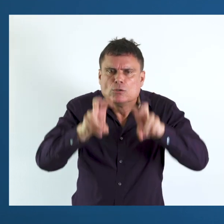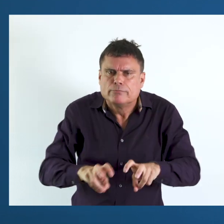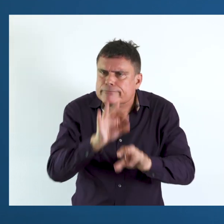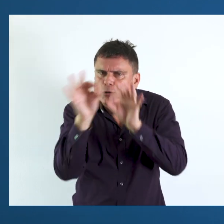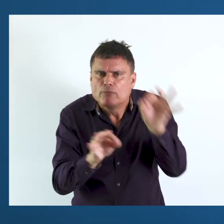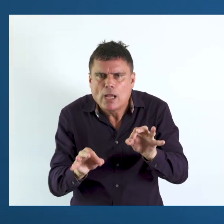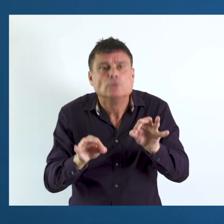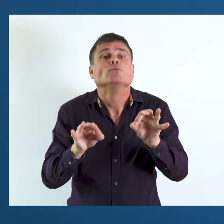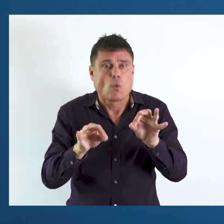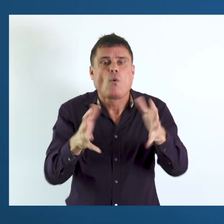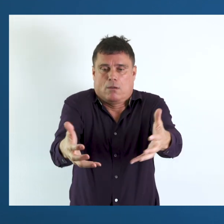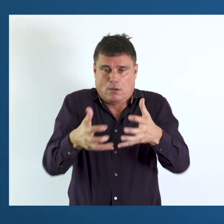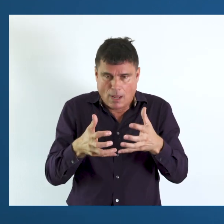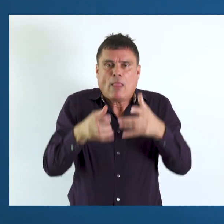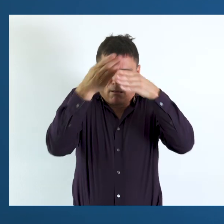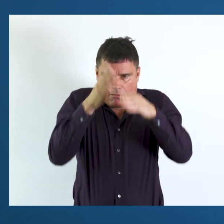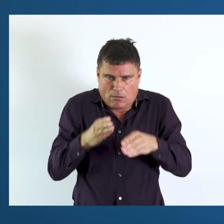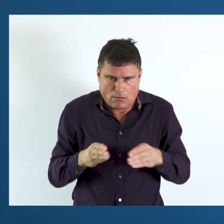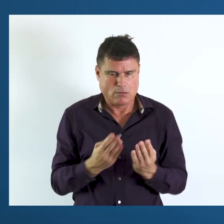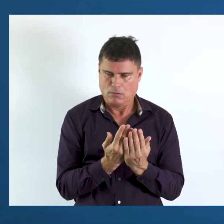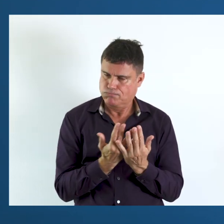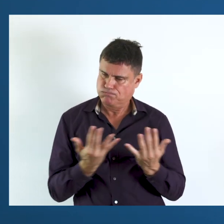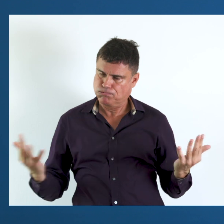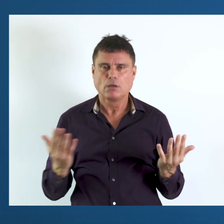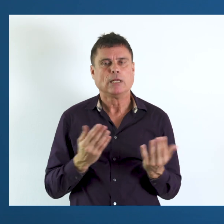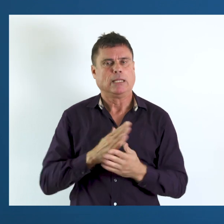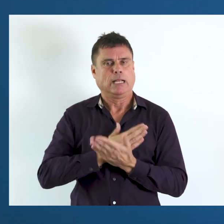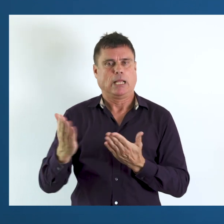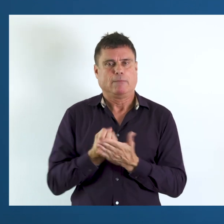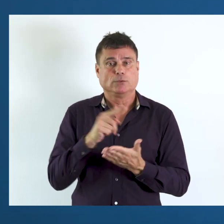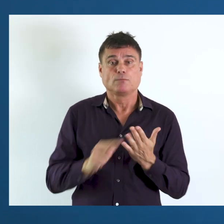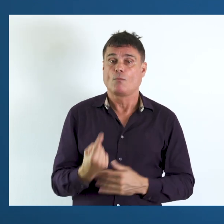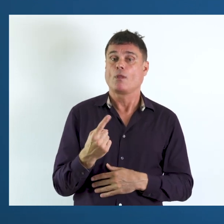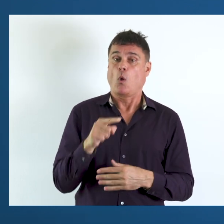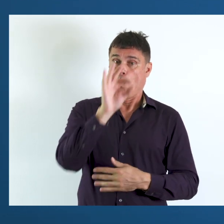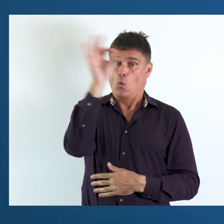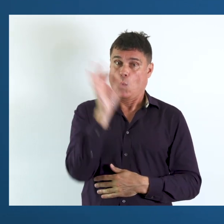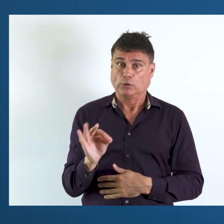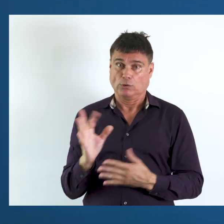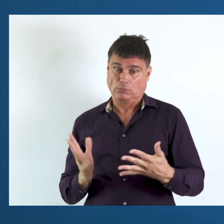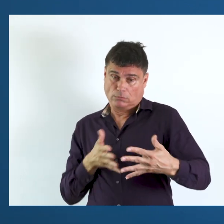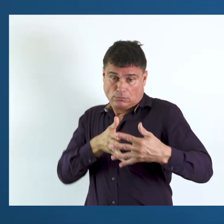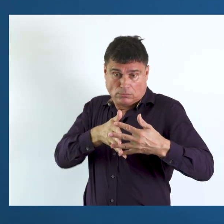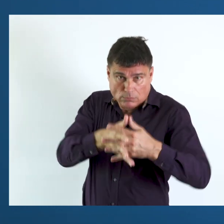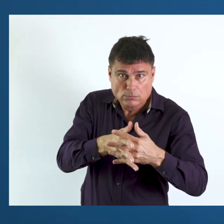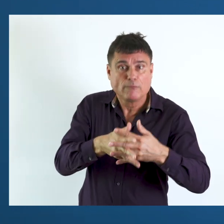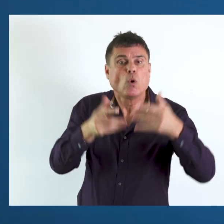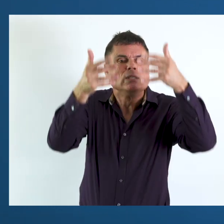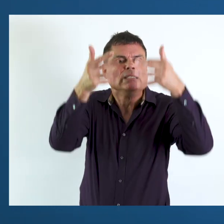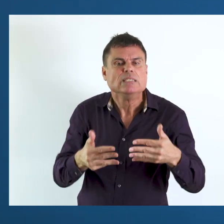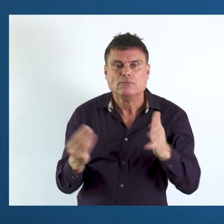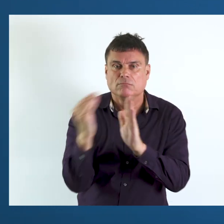there's one of the Washington Group tools embedded in that survey, and you can do the disaggregation. Once the questions become